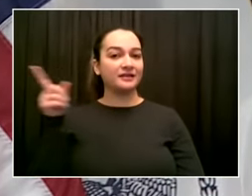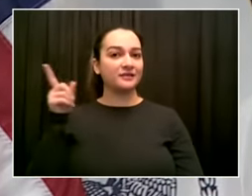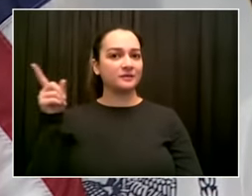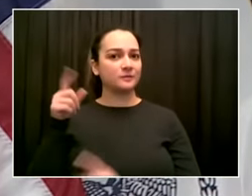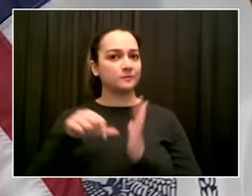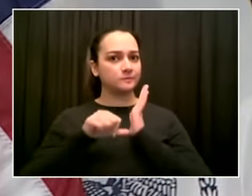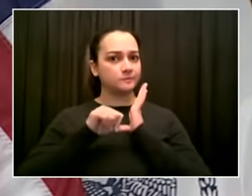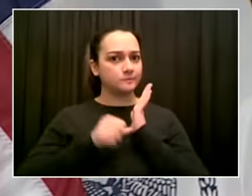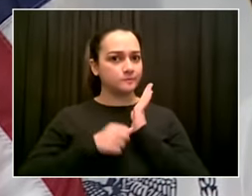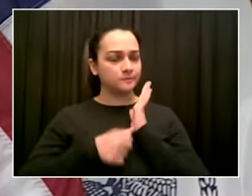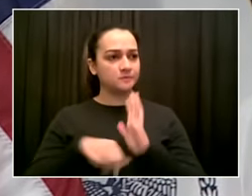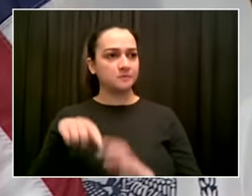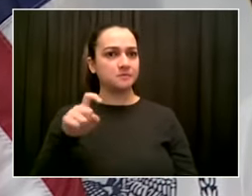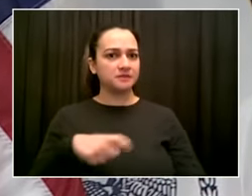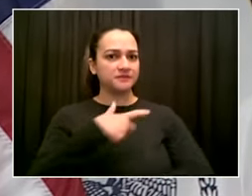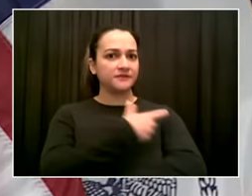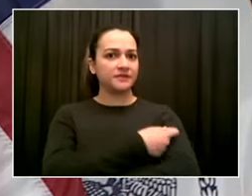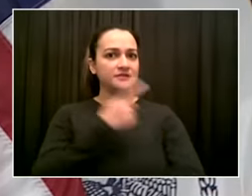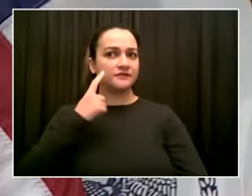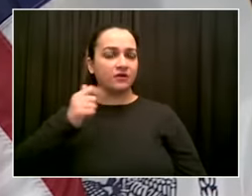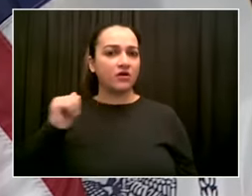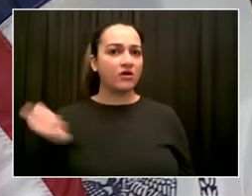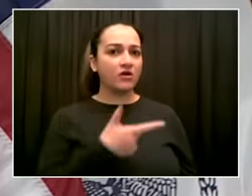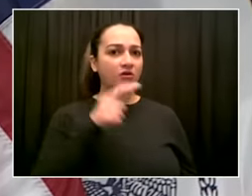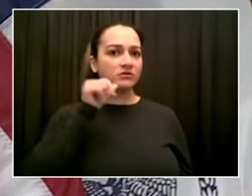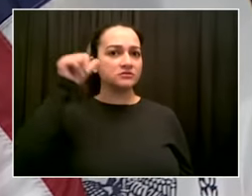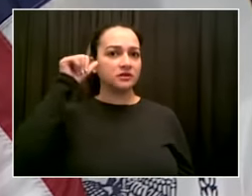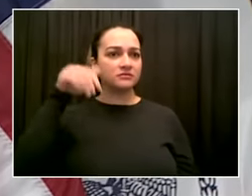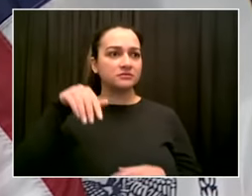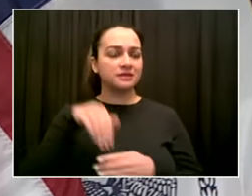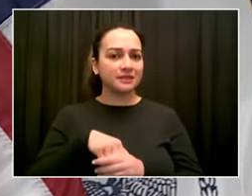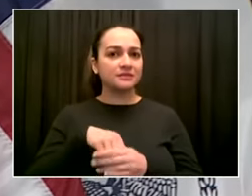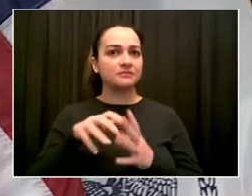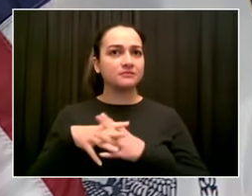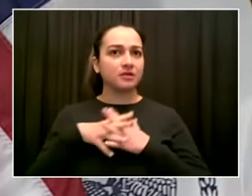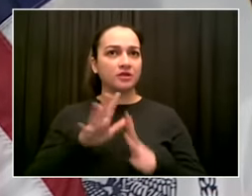by May. But you're saying now that in the city that